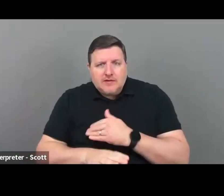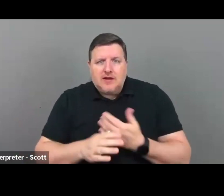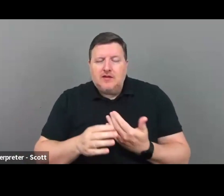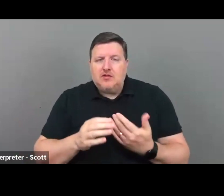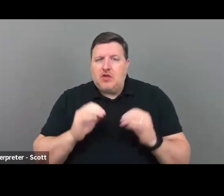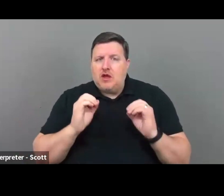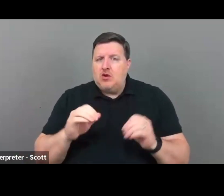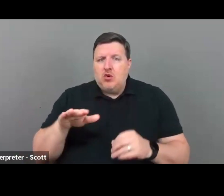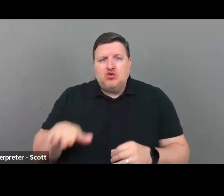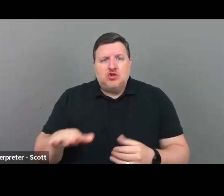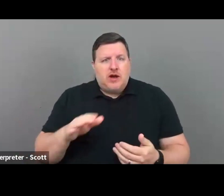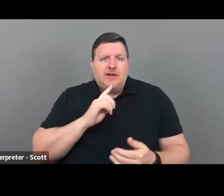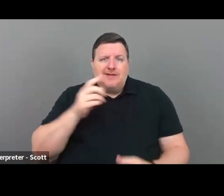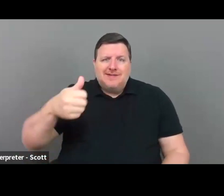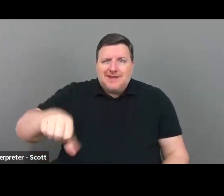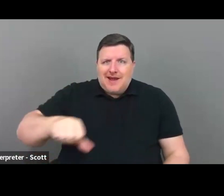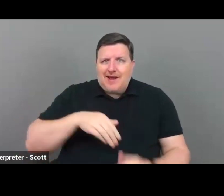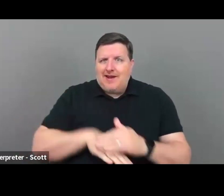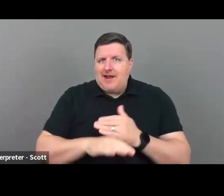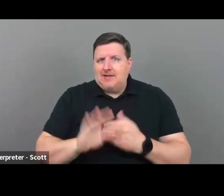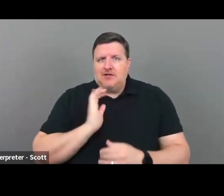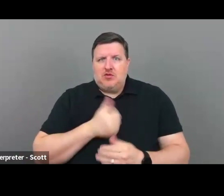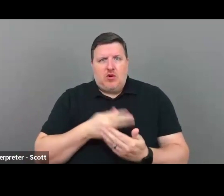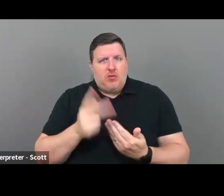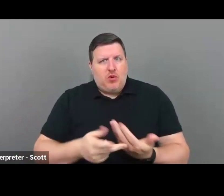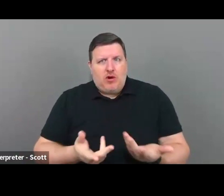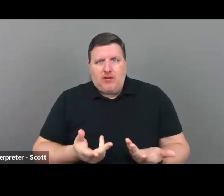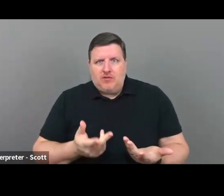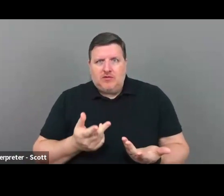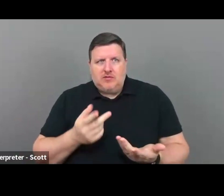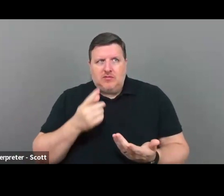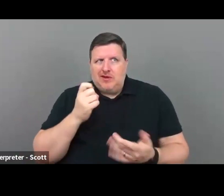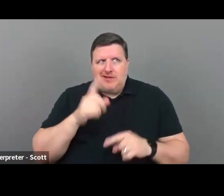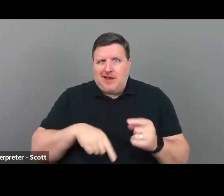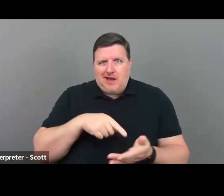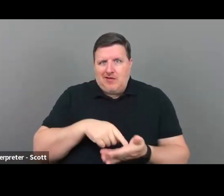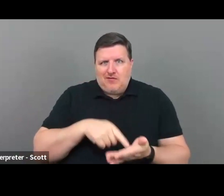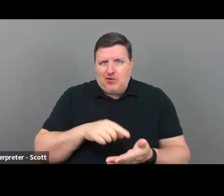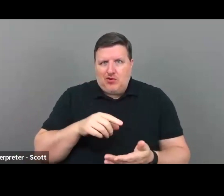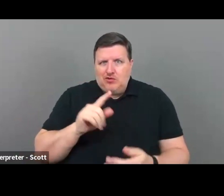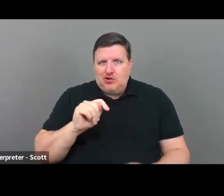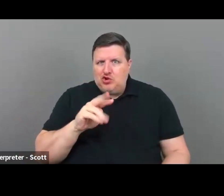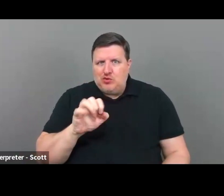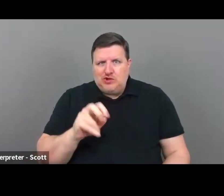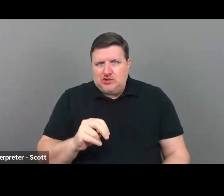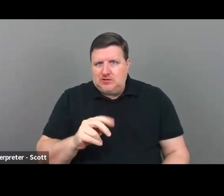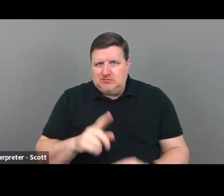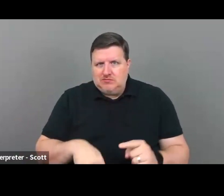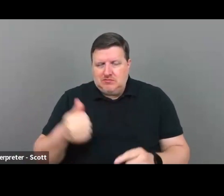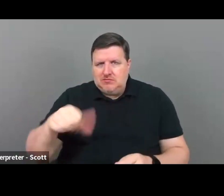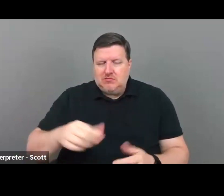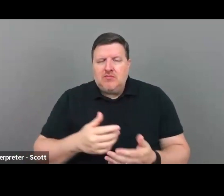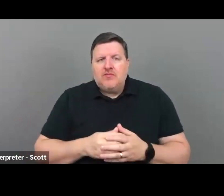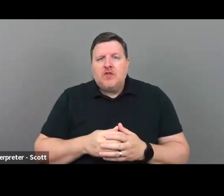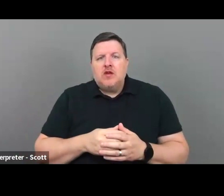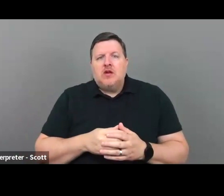child is denied access to our programs because they can't pay the tuition so that we create a scholarship-based program,